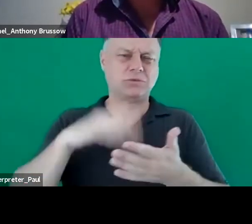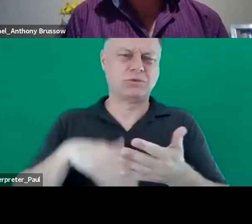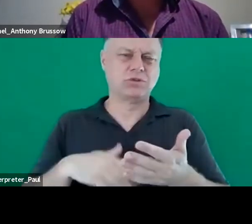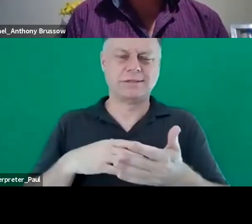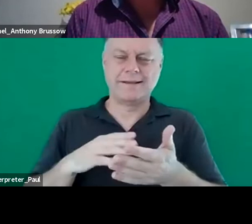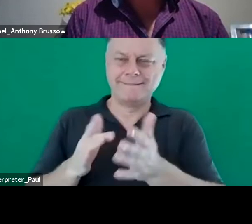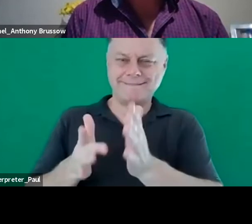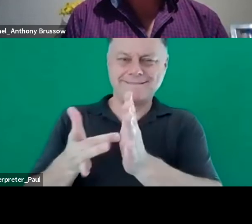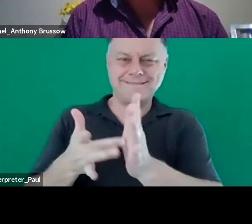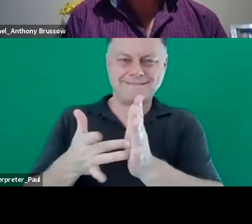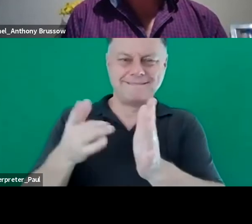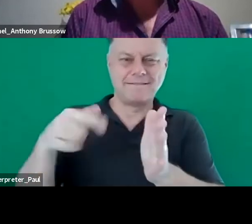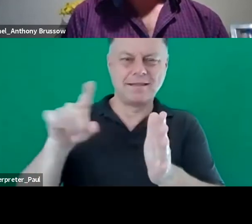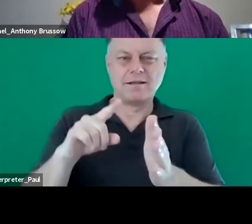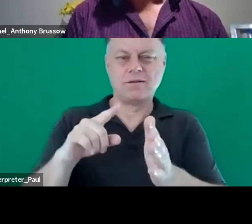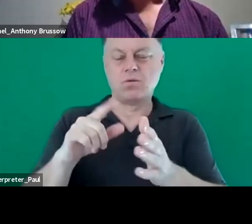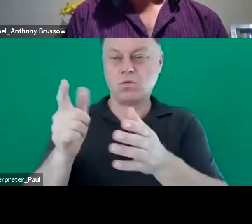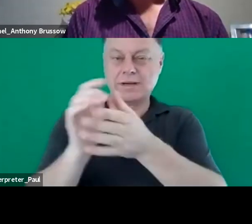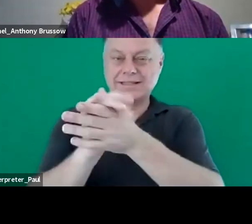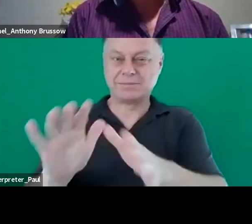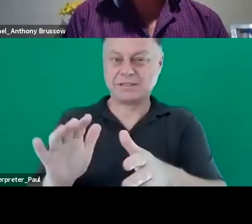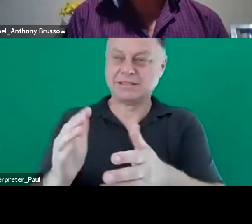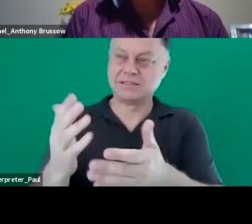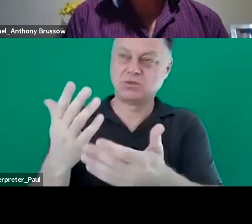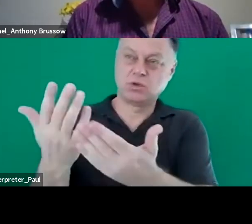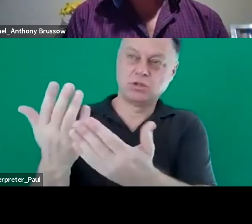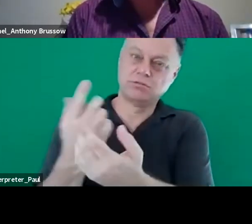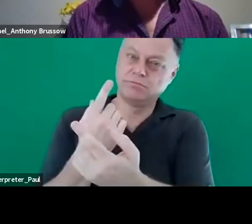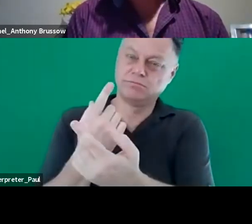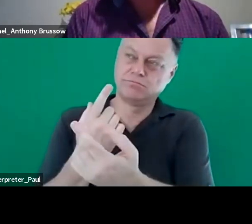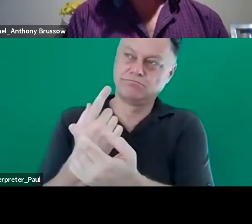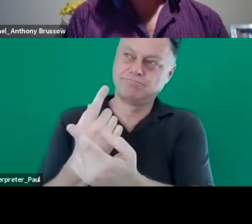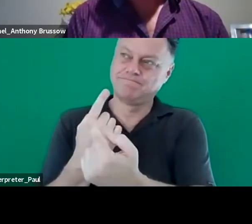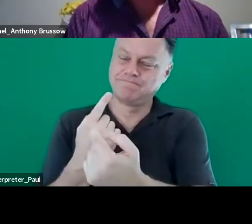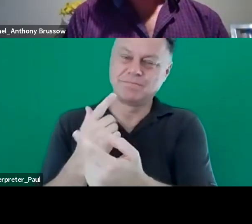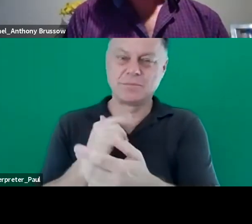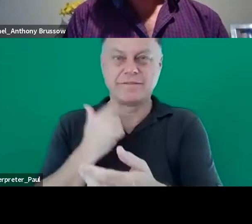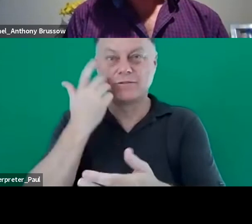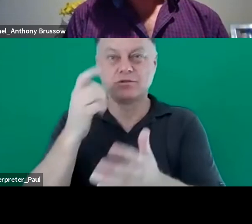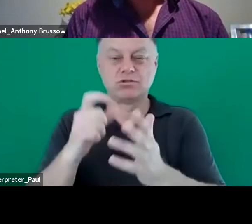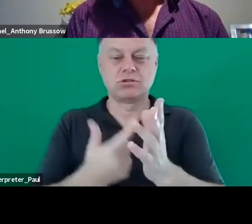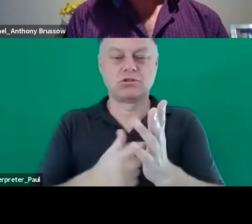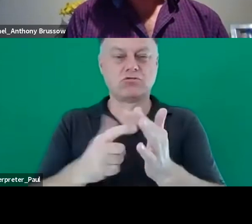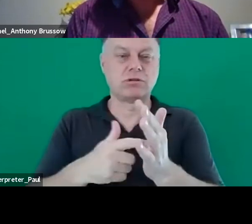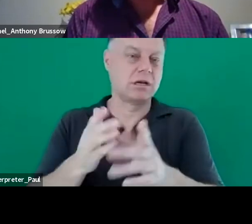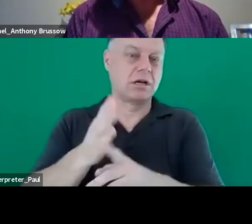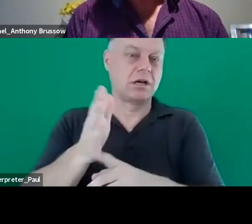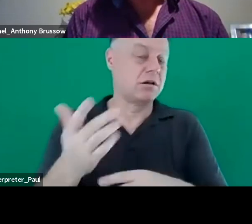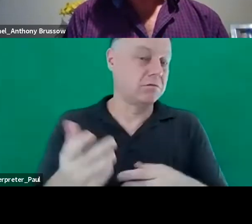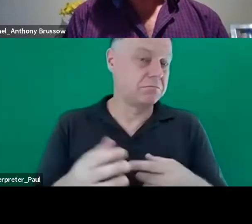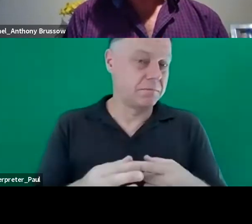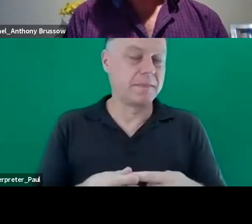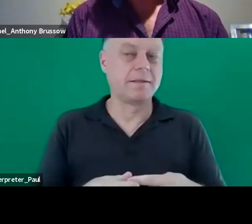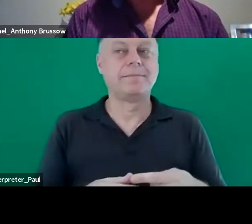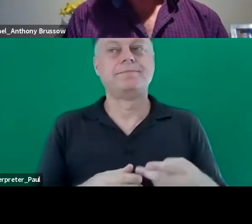tap into or expertise that you maybe want to have a career in so there's an untapped source of potential for your